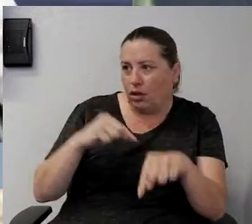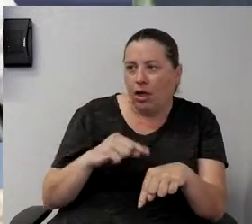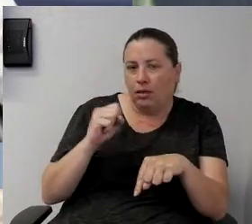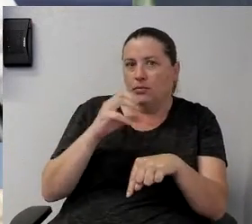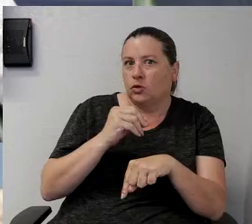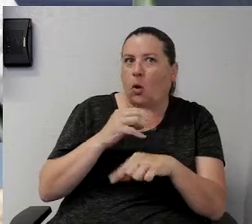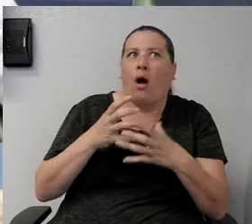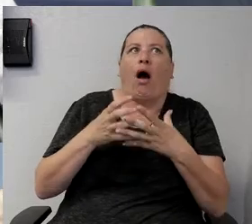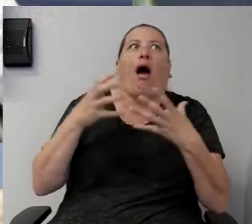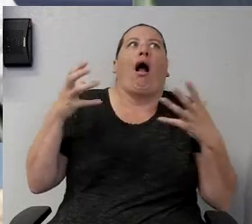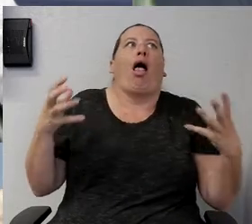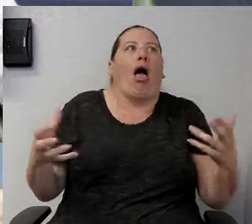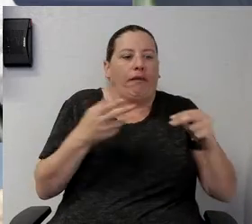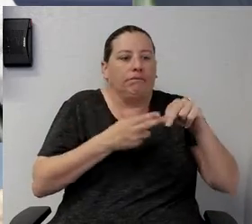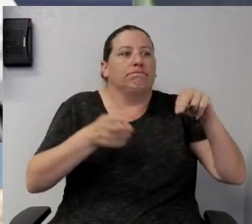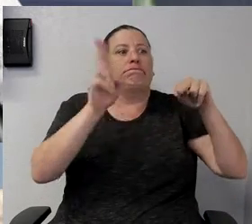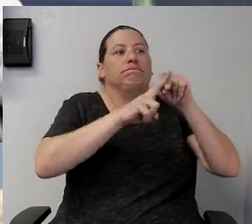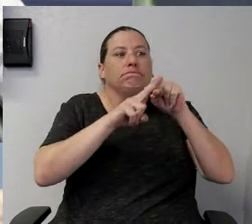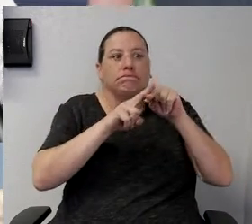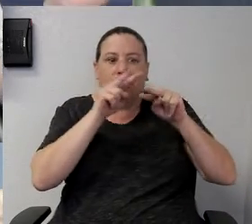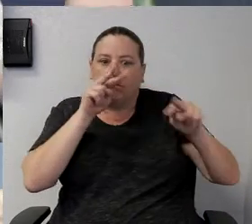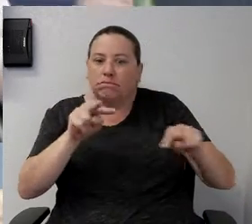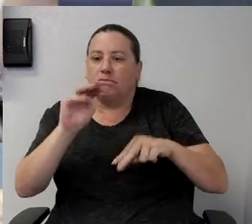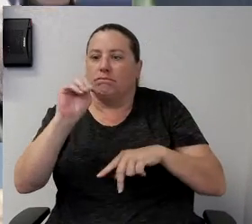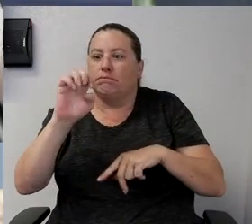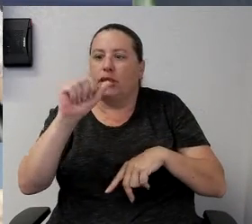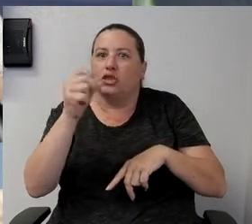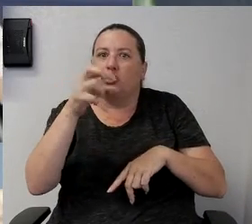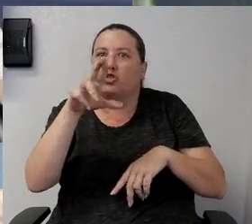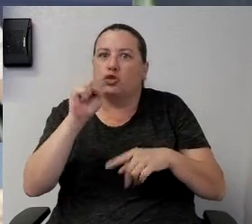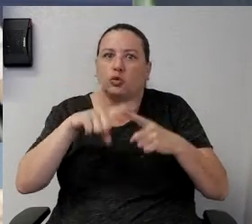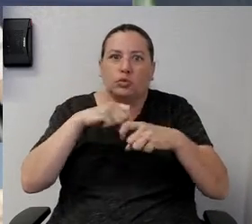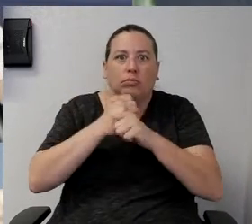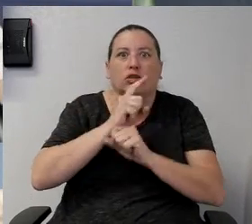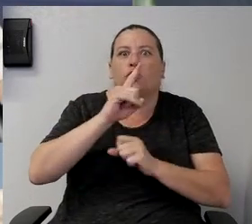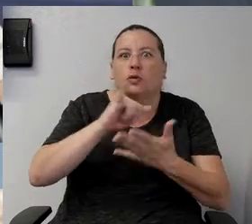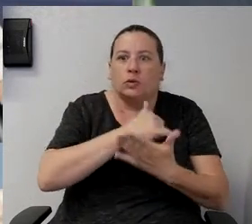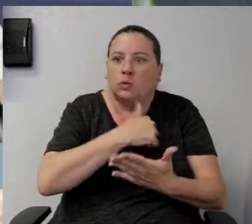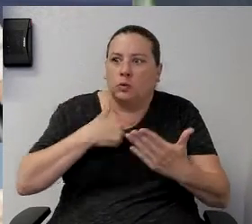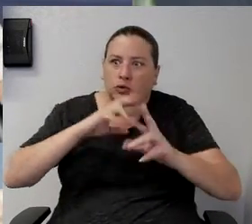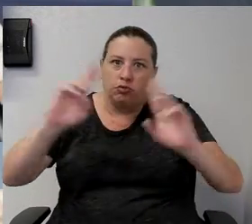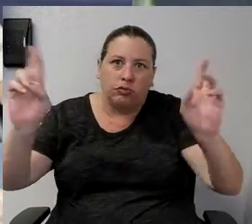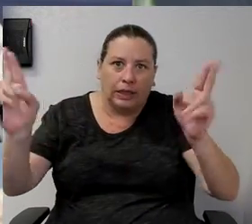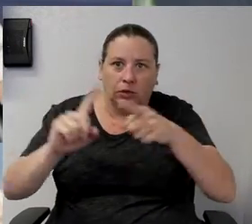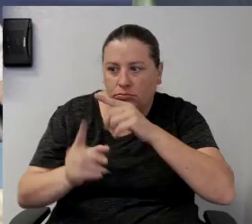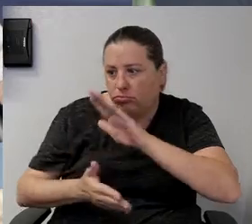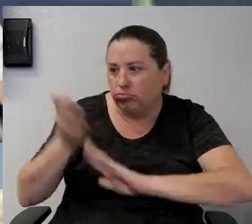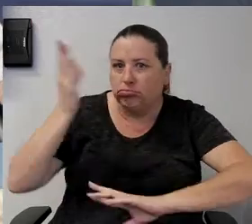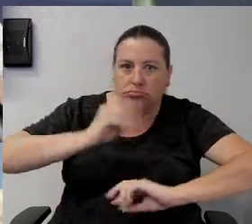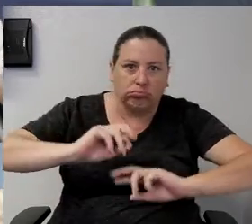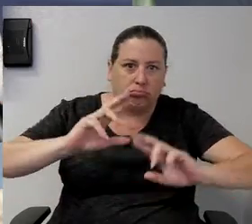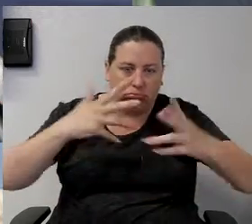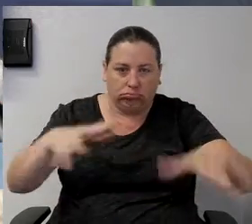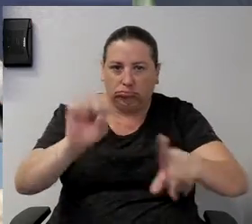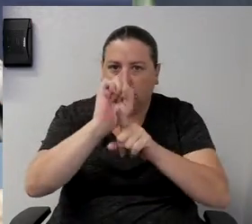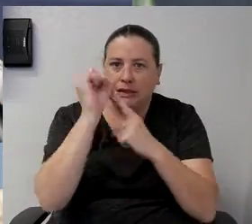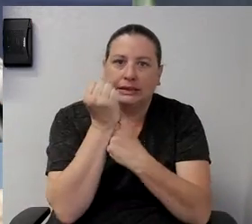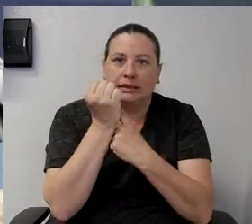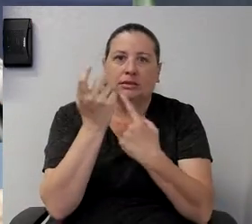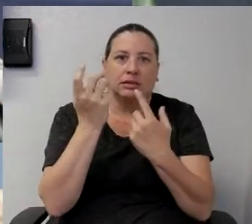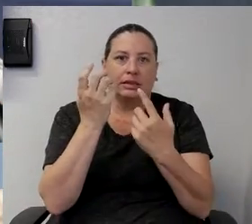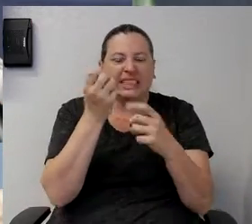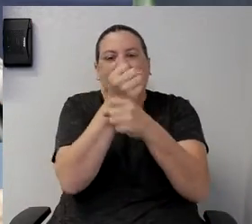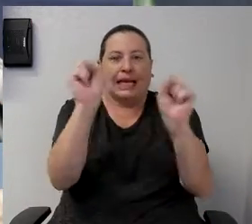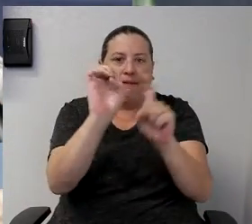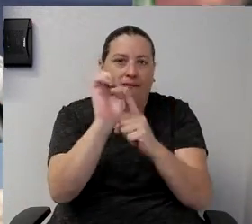measures have been taken to make sure that our we're ready to go and it's a safe environment yes well in fact